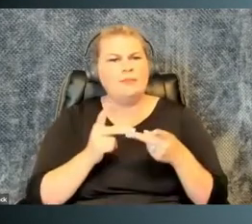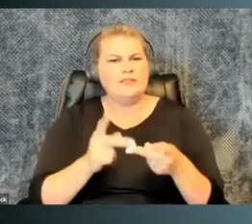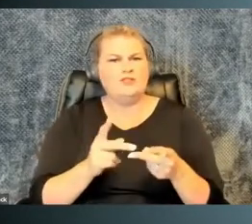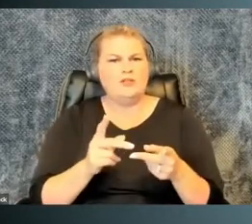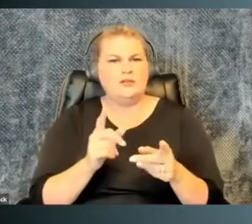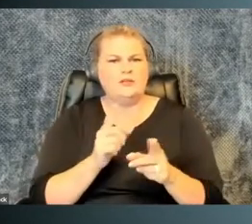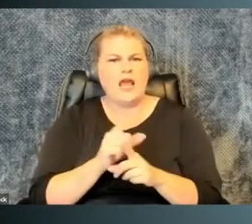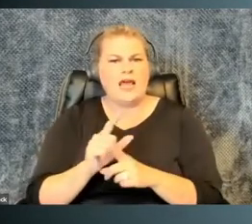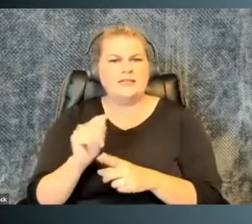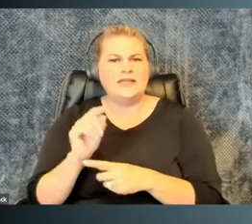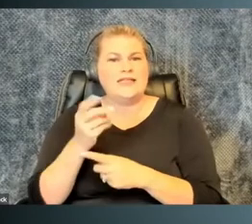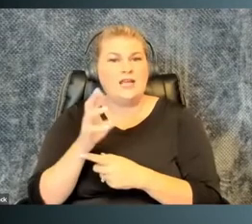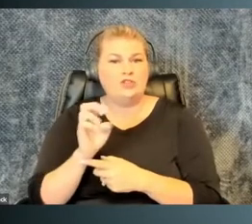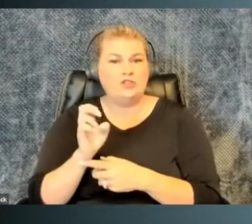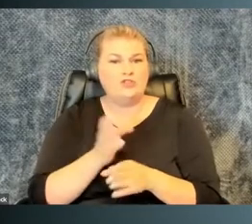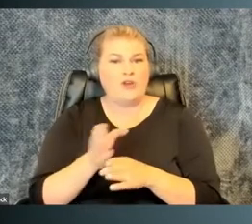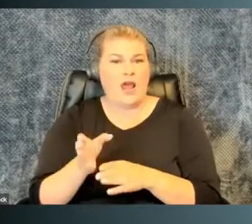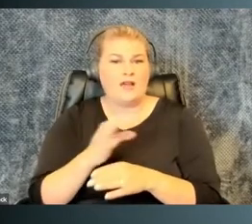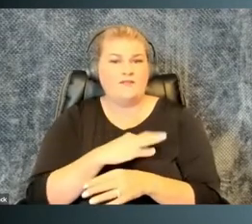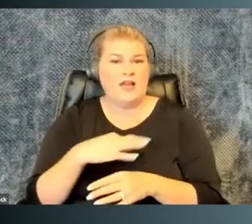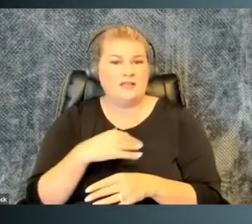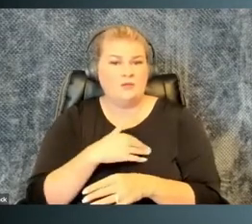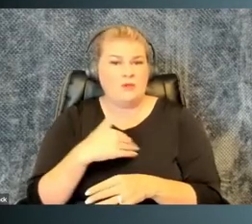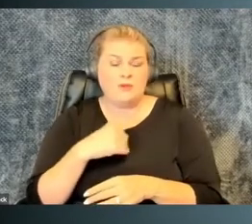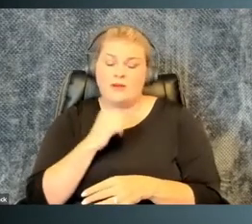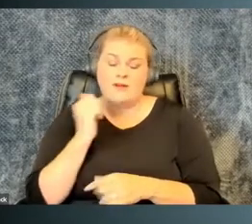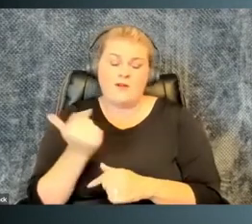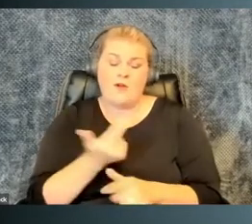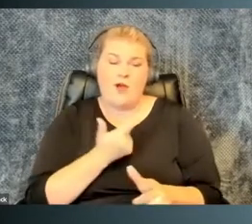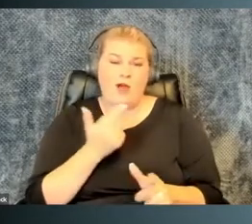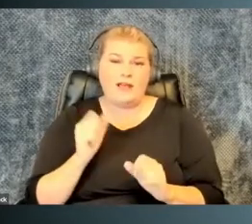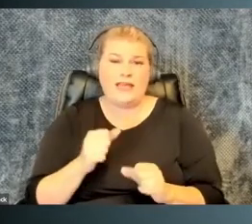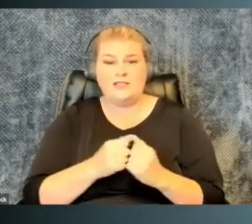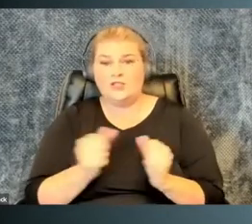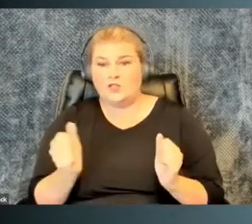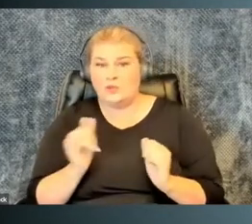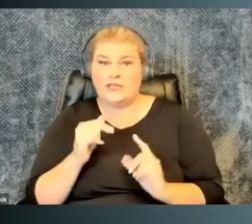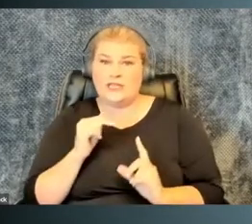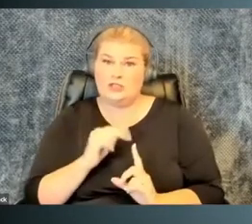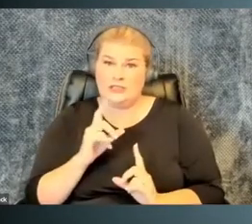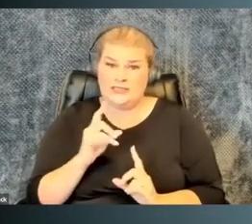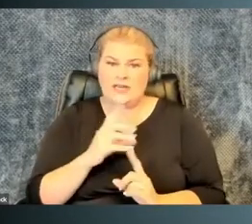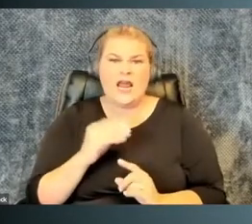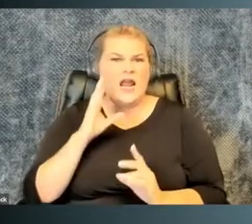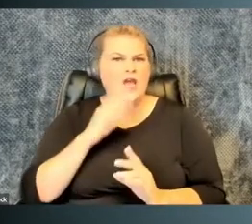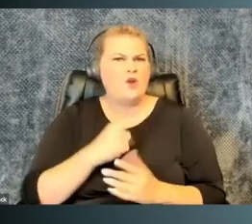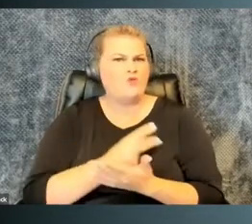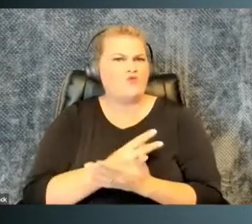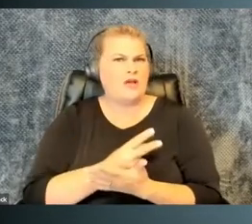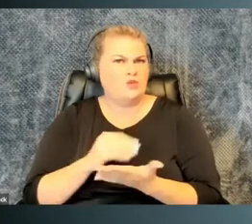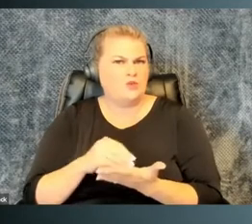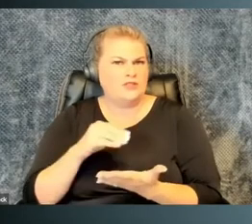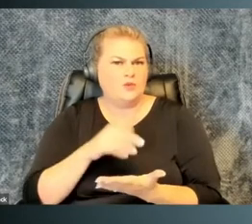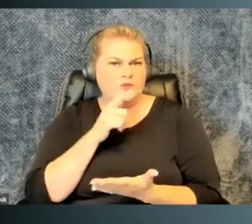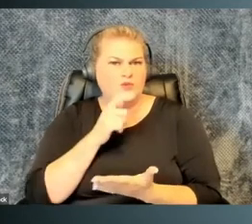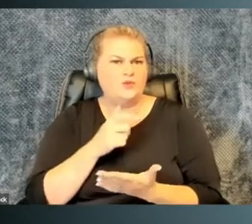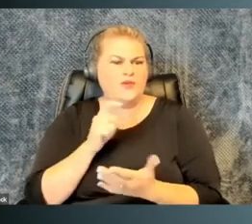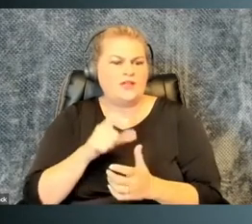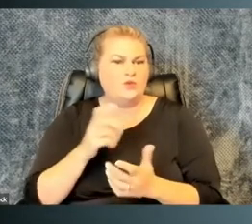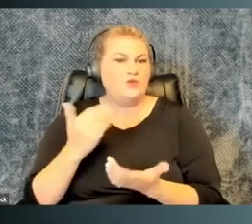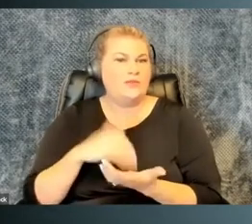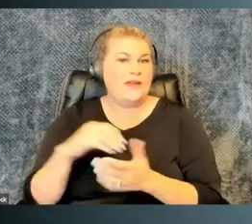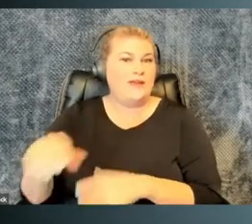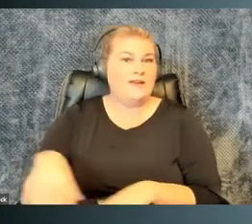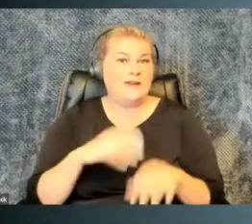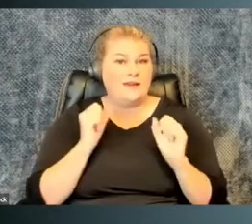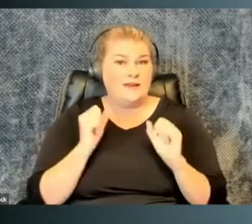she was in a relatively good position as a tenure-track faculty member. Not everyone can disclose like she did, and I know graduate